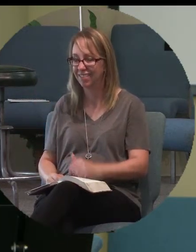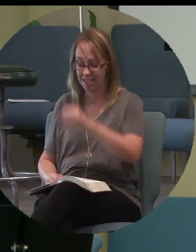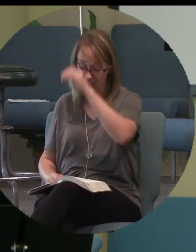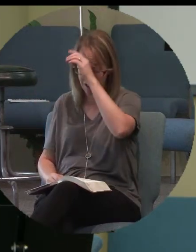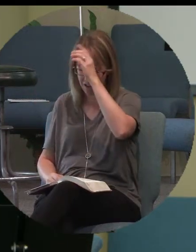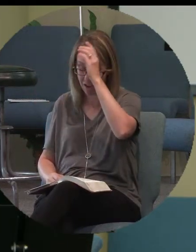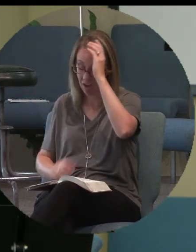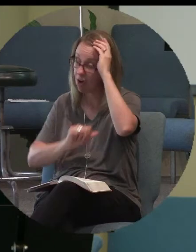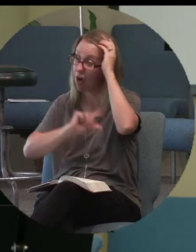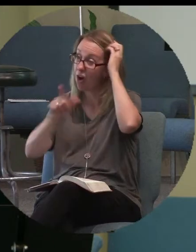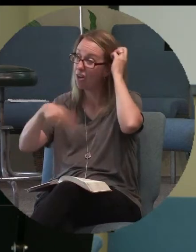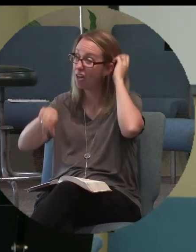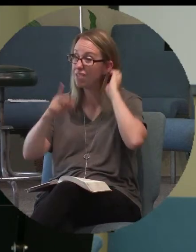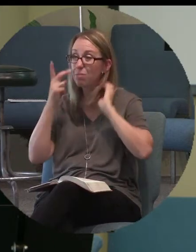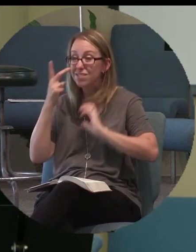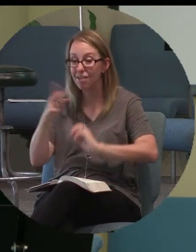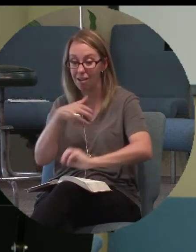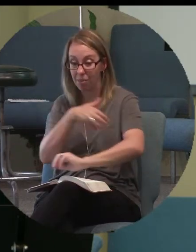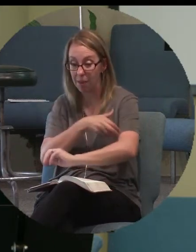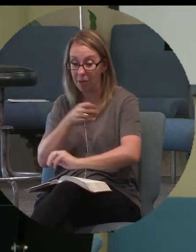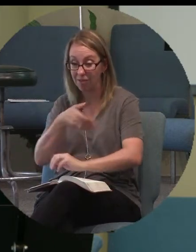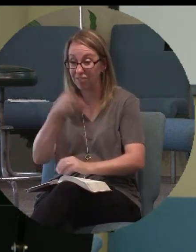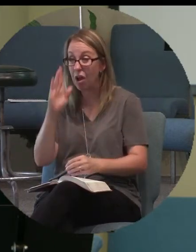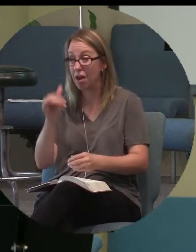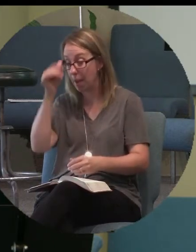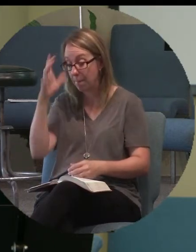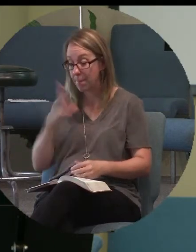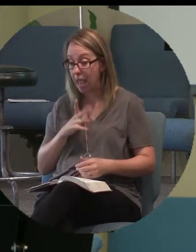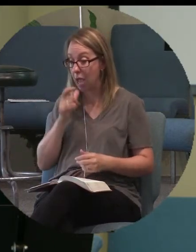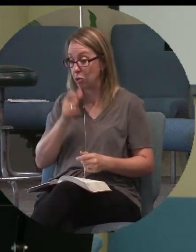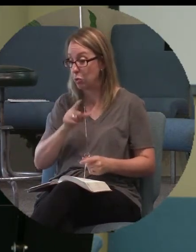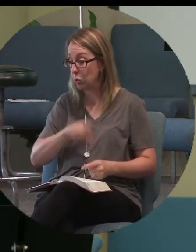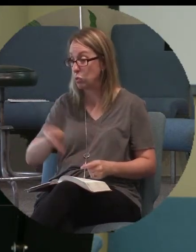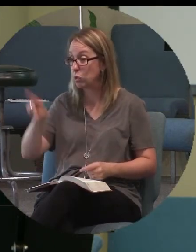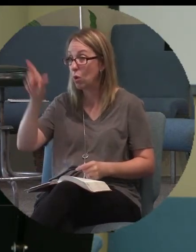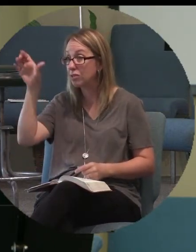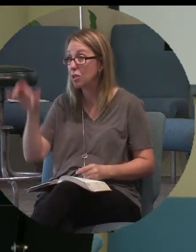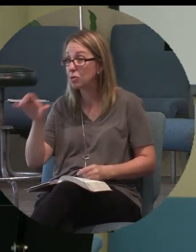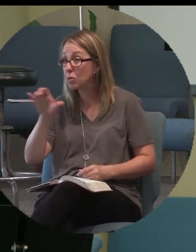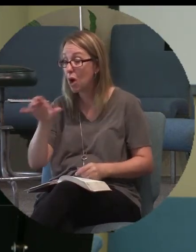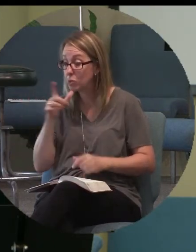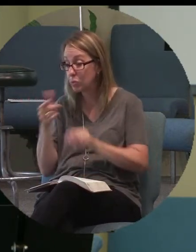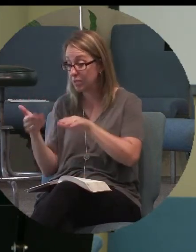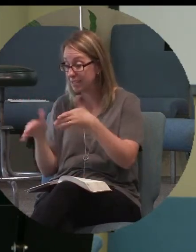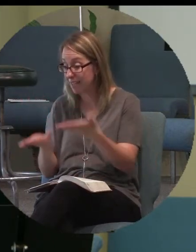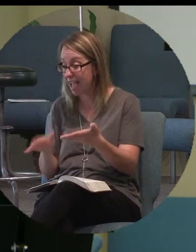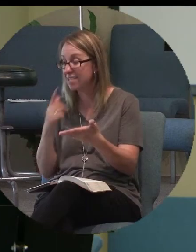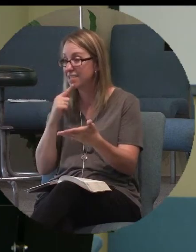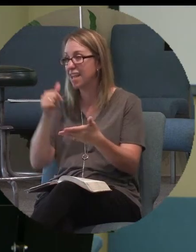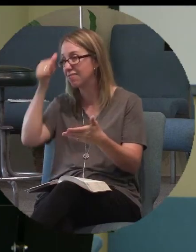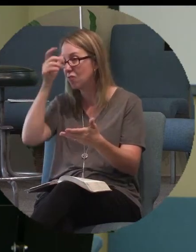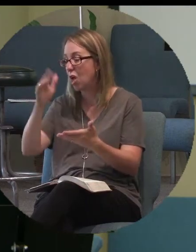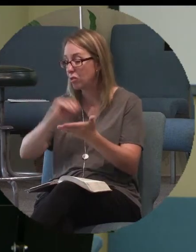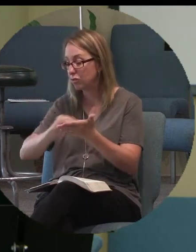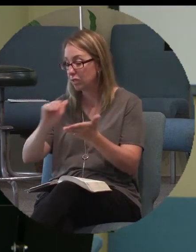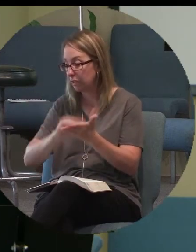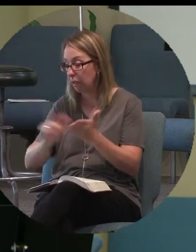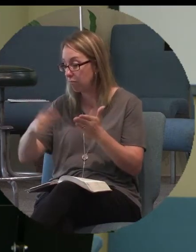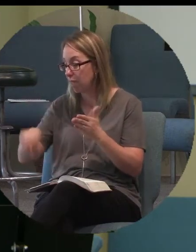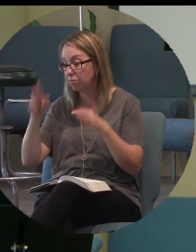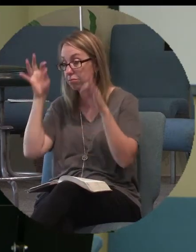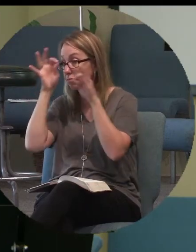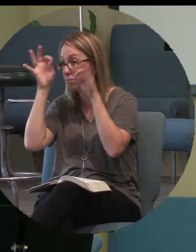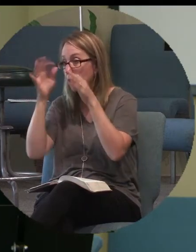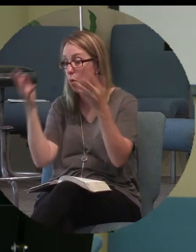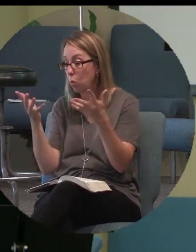All of them saw the power of God. A man that's going to the cross who's dying and says, Father, forgive them for they don't have a clue